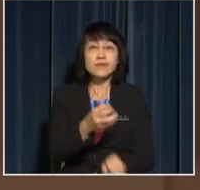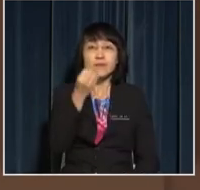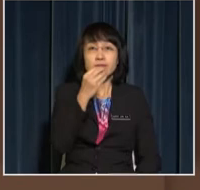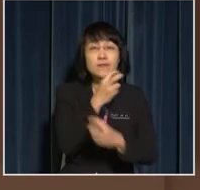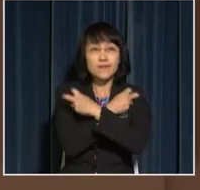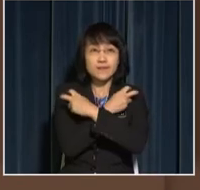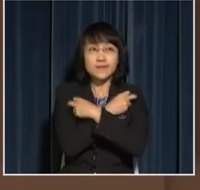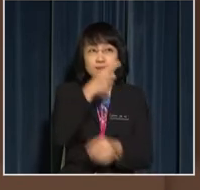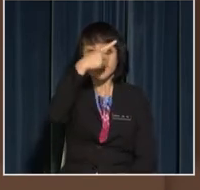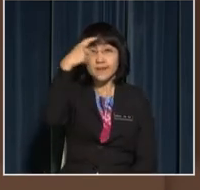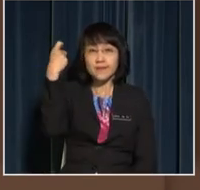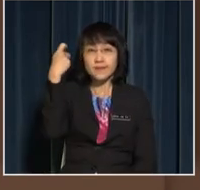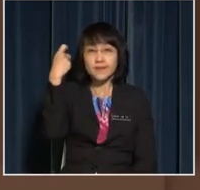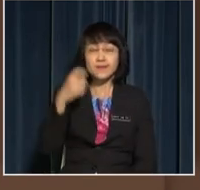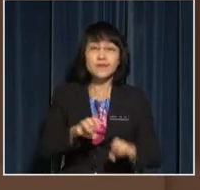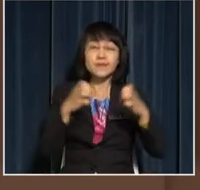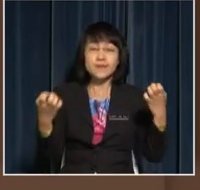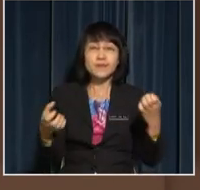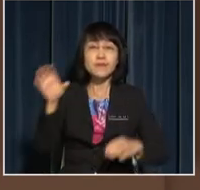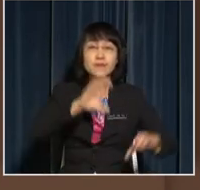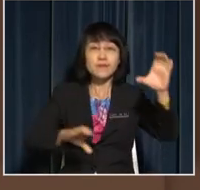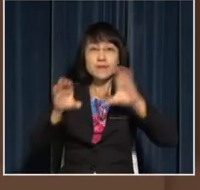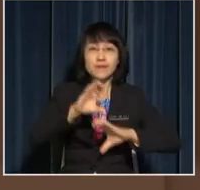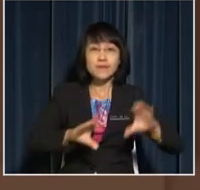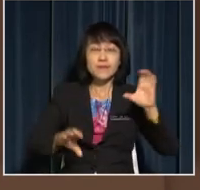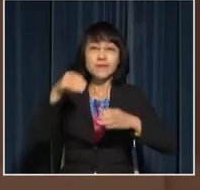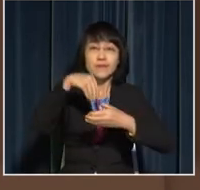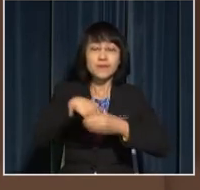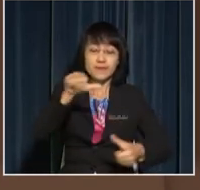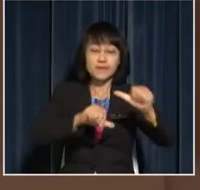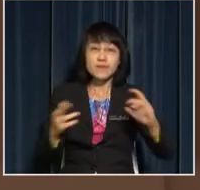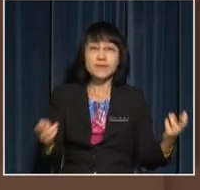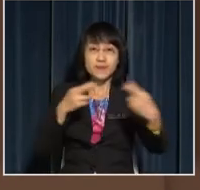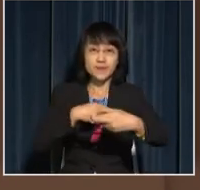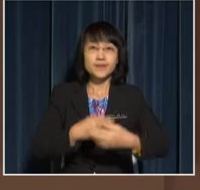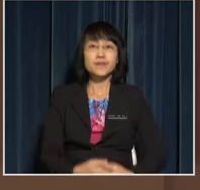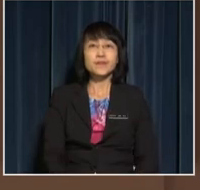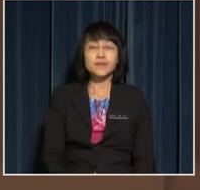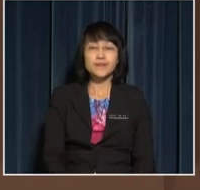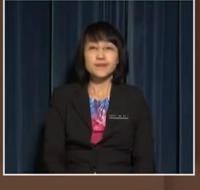getting food poisoning due to exposure to chemicals in the Science Room